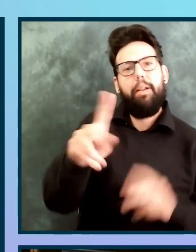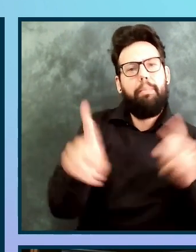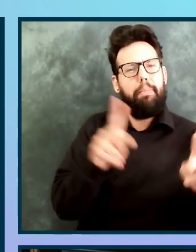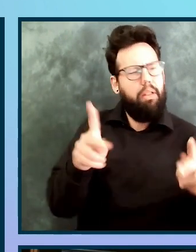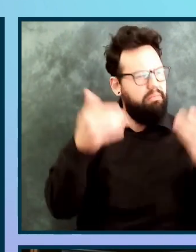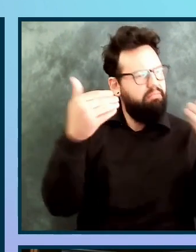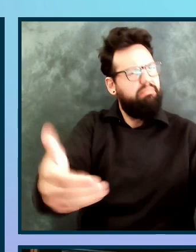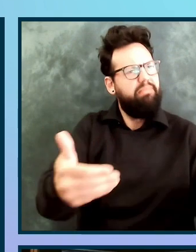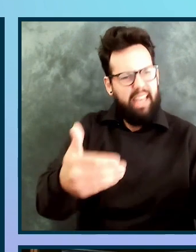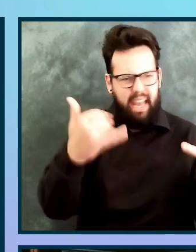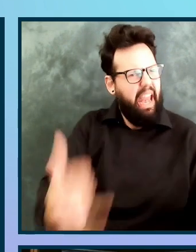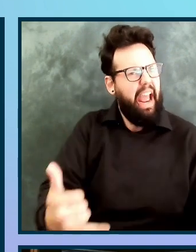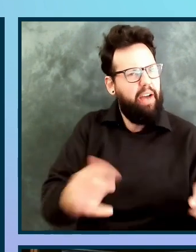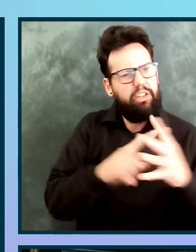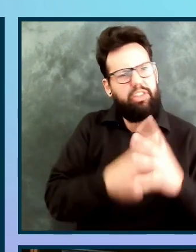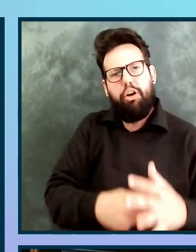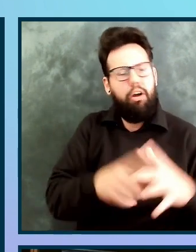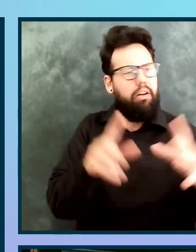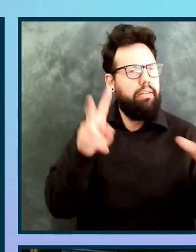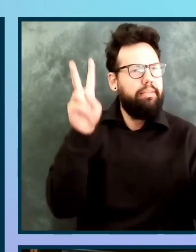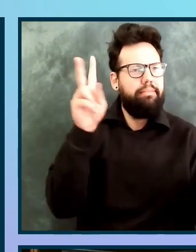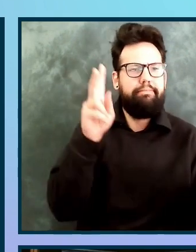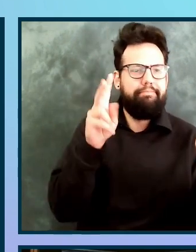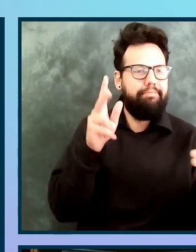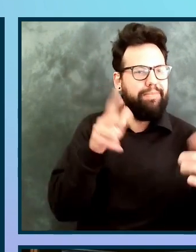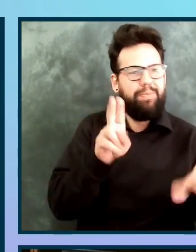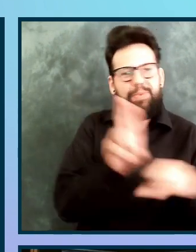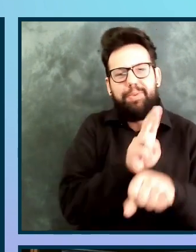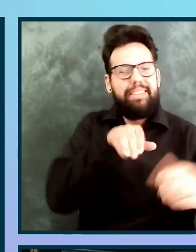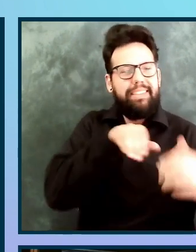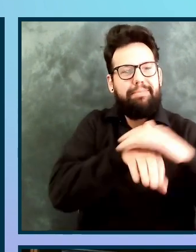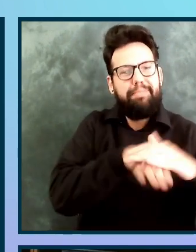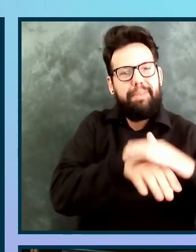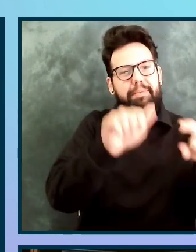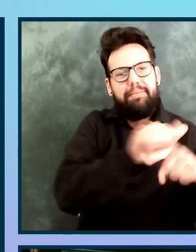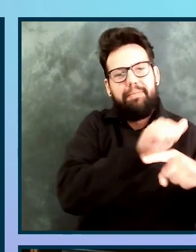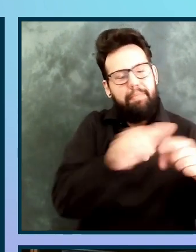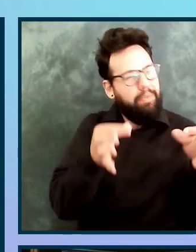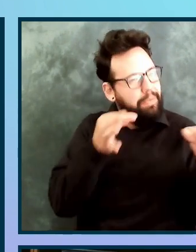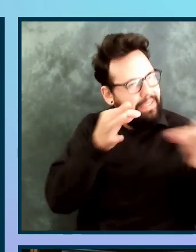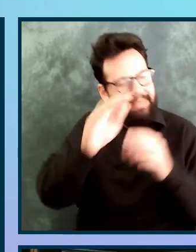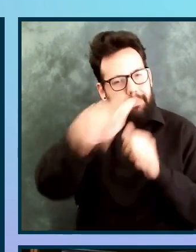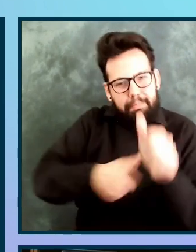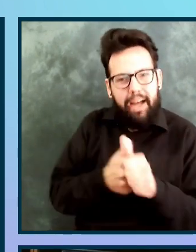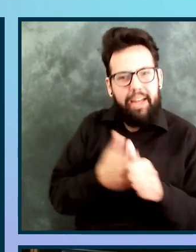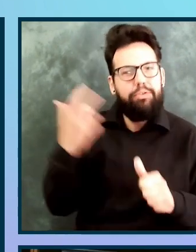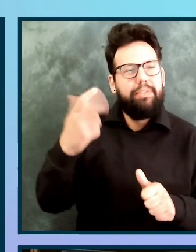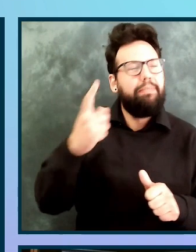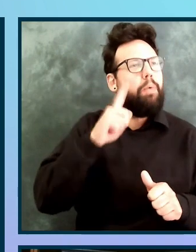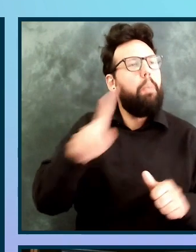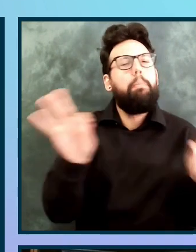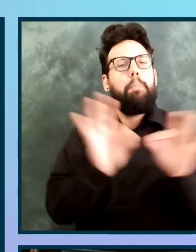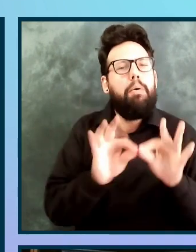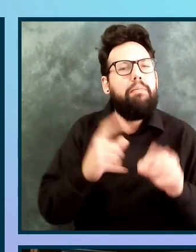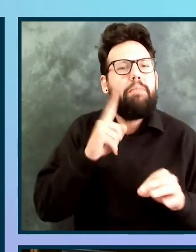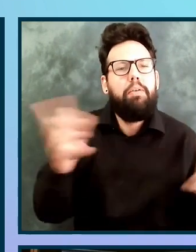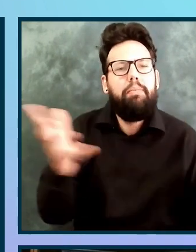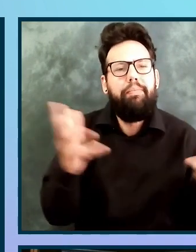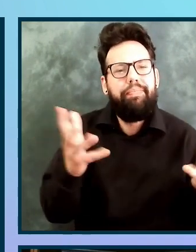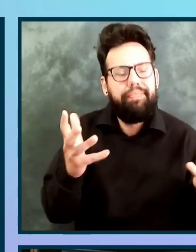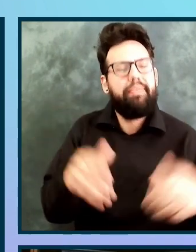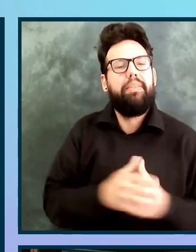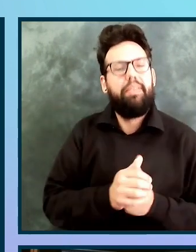practices in your designs now, but you are growing the awareness of why it's important. Consider these influencing factors.